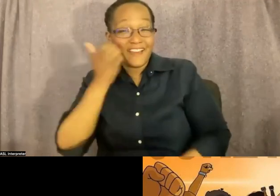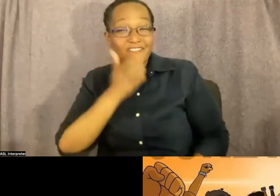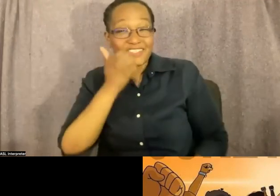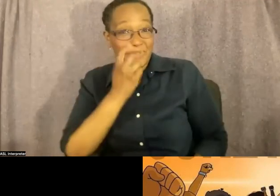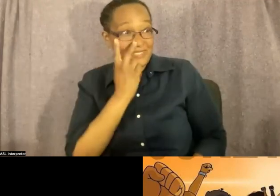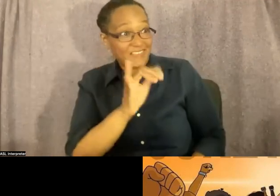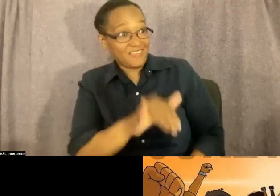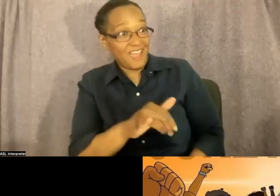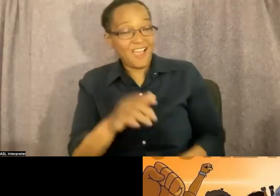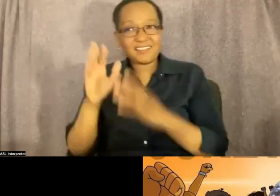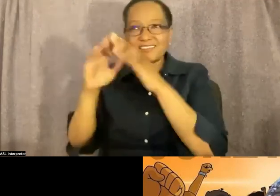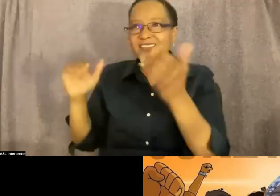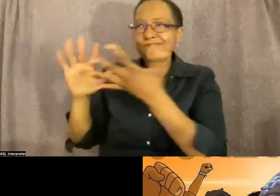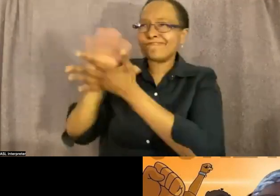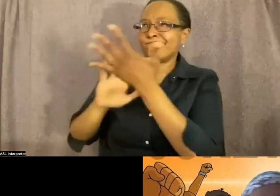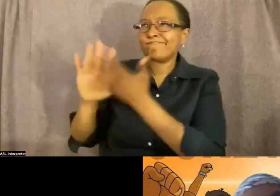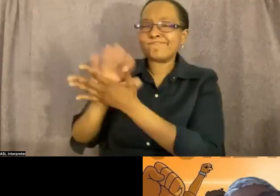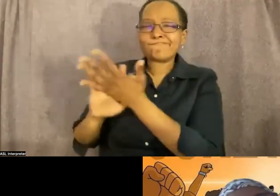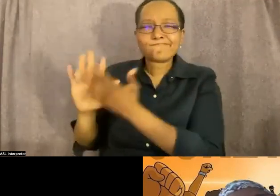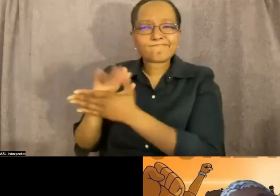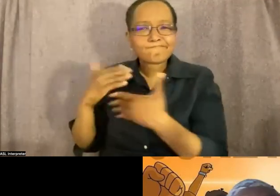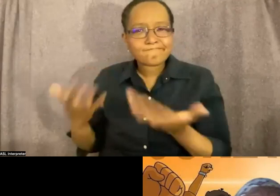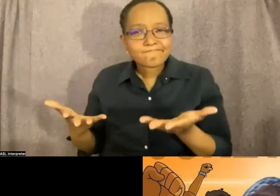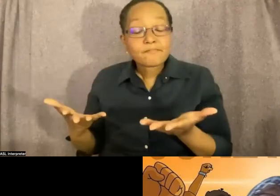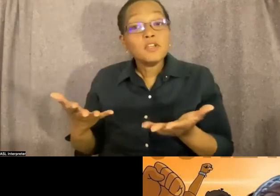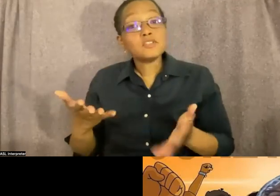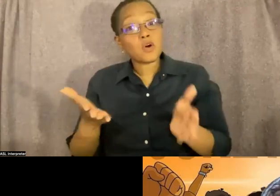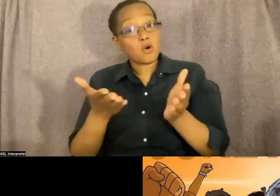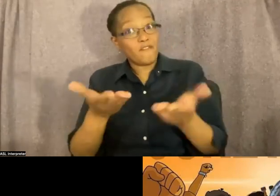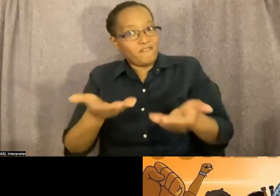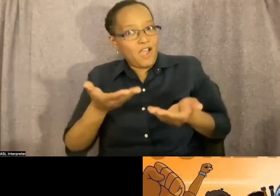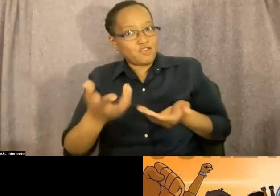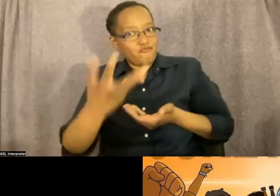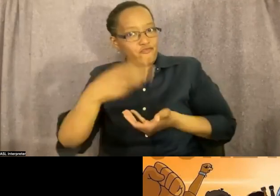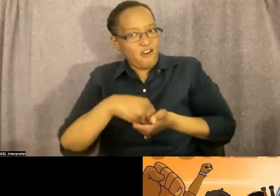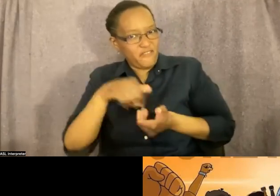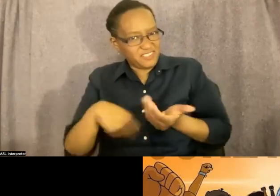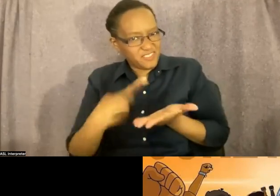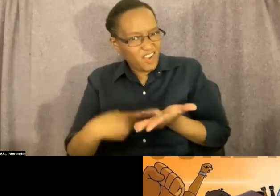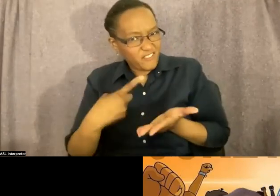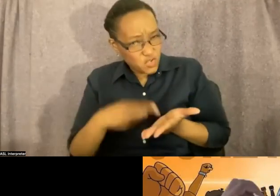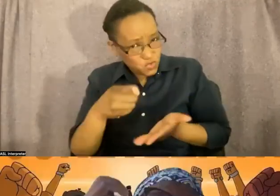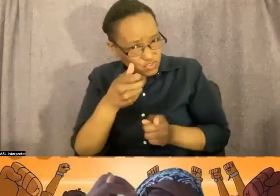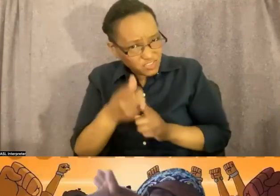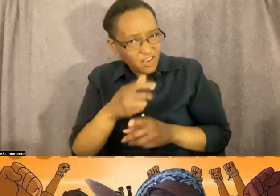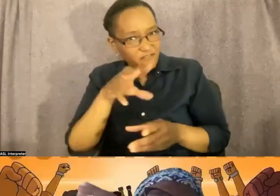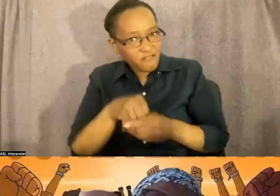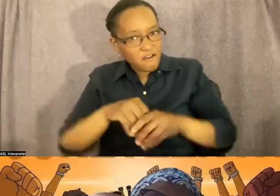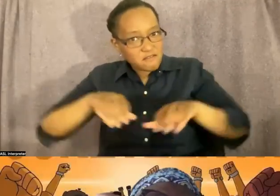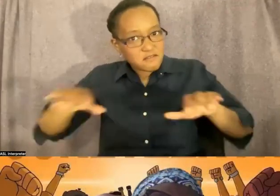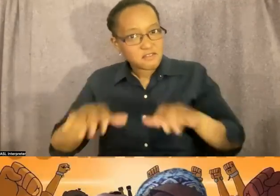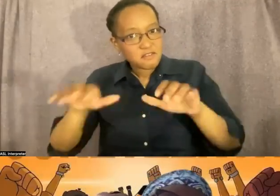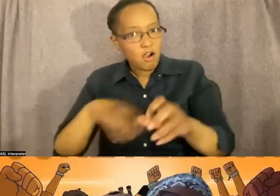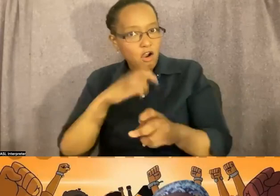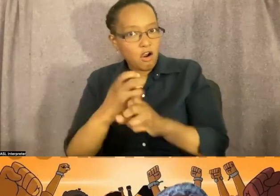inviting you to the conversation, you did that work of having difficult conversations. I wanted to hear from